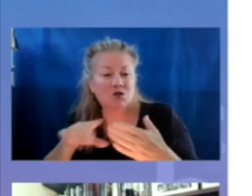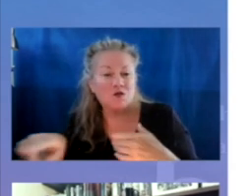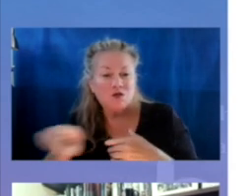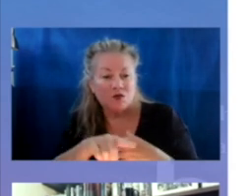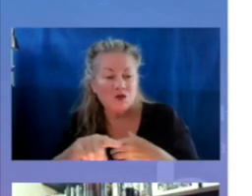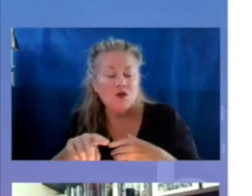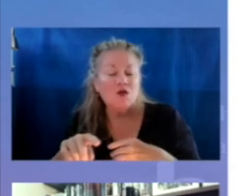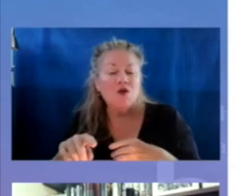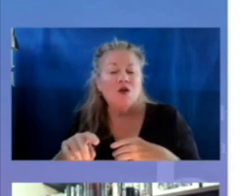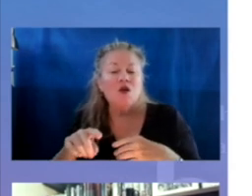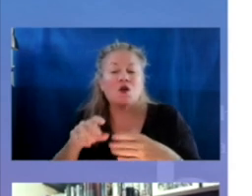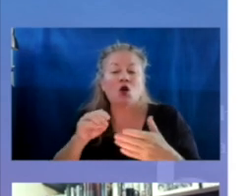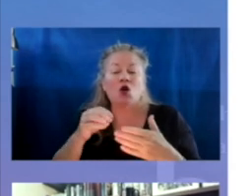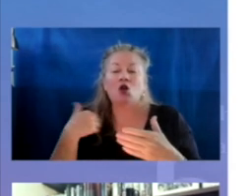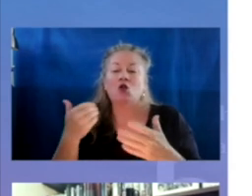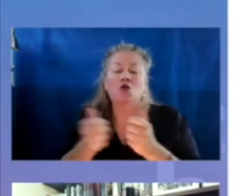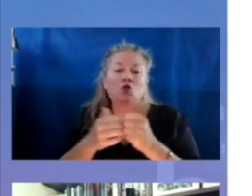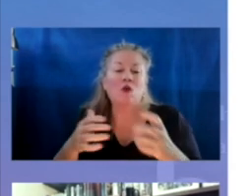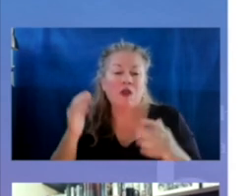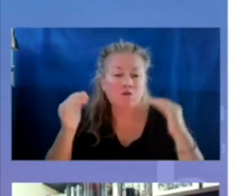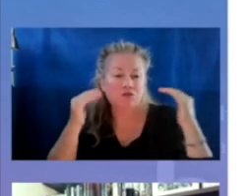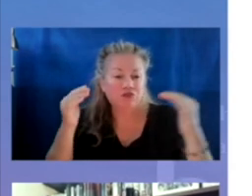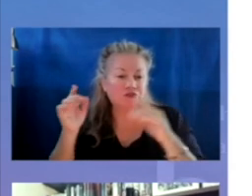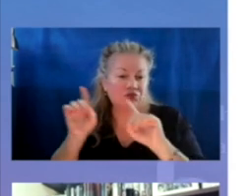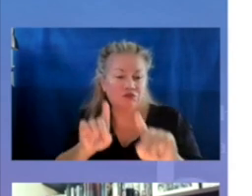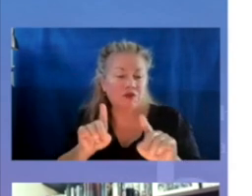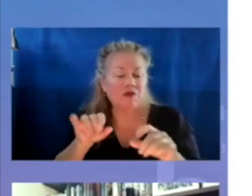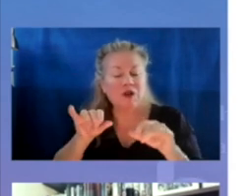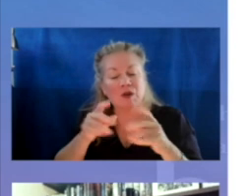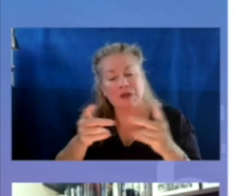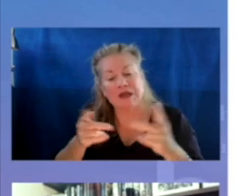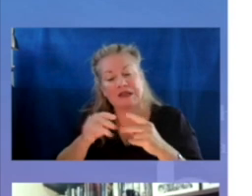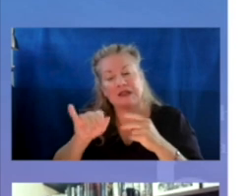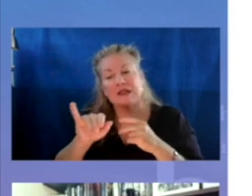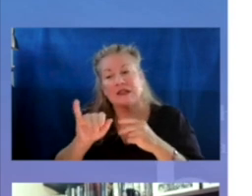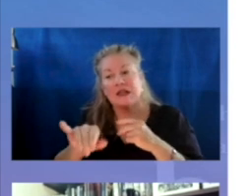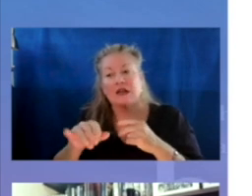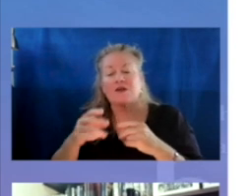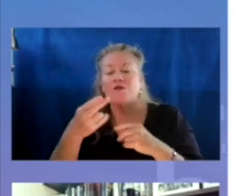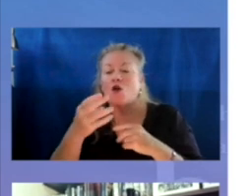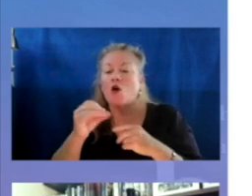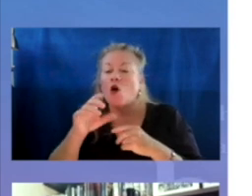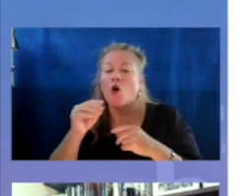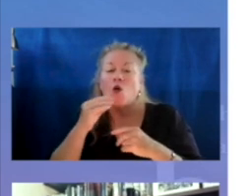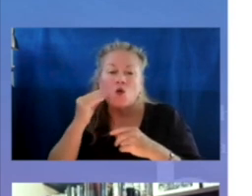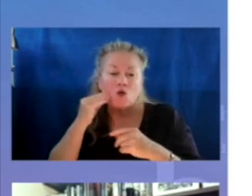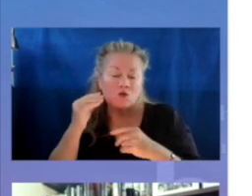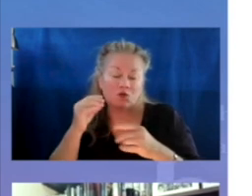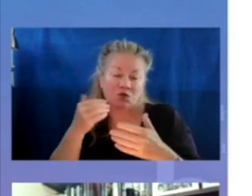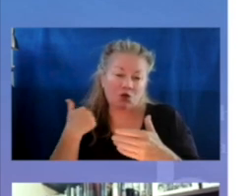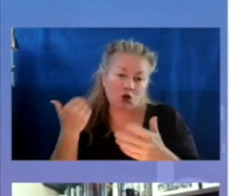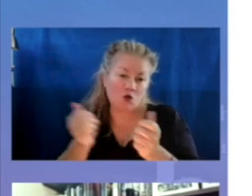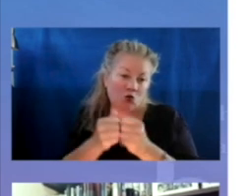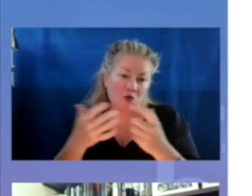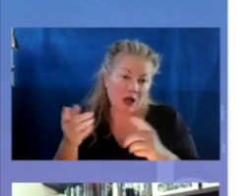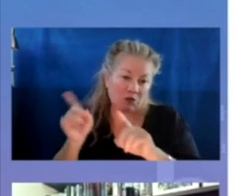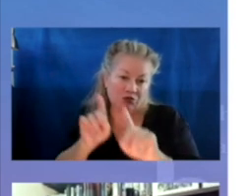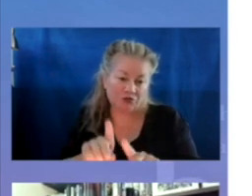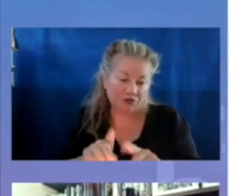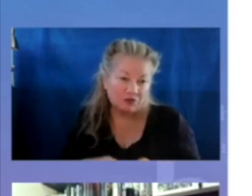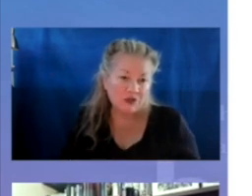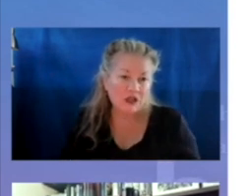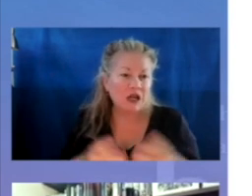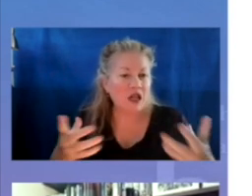unaccompanied youth have a stable place to stay during high school too through host homes for unaccompanied youth. We've got a lot of